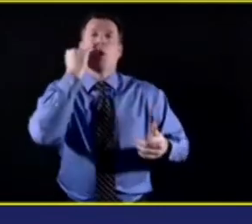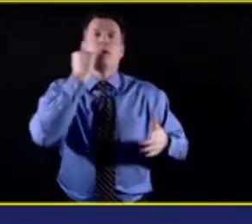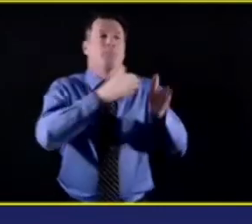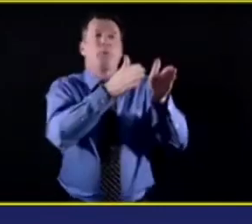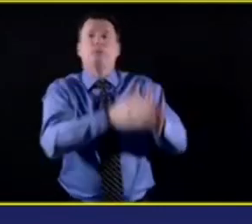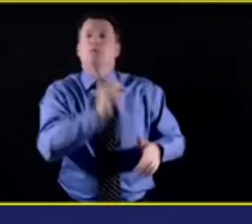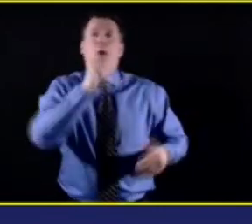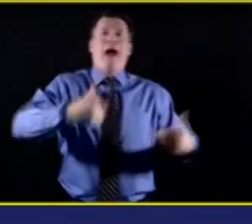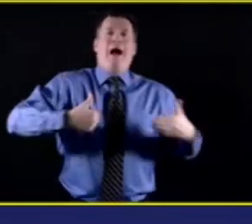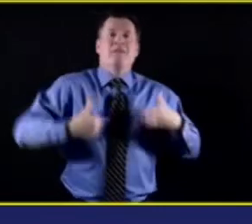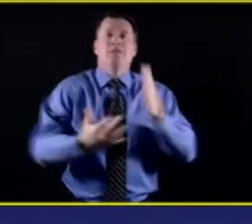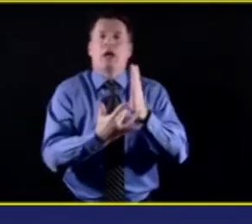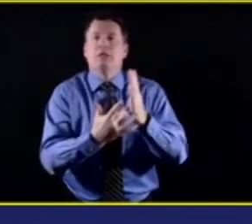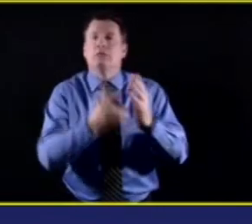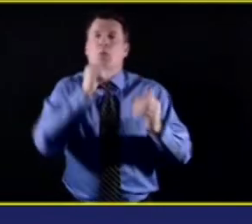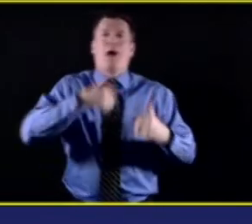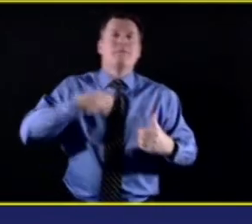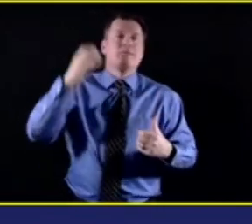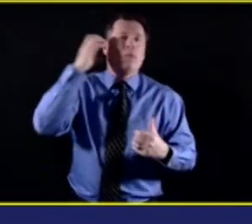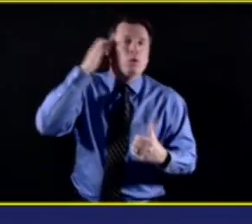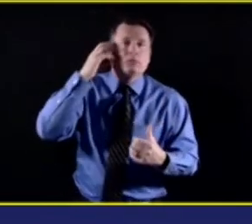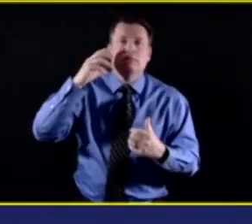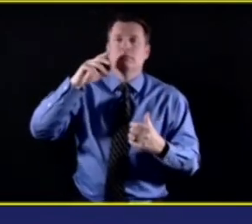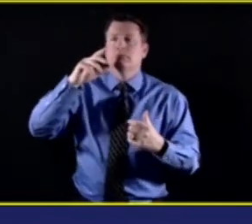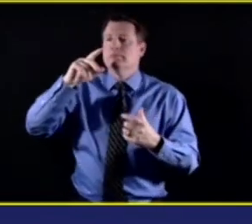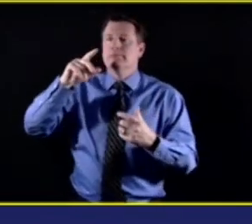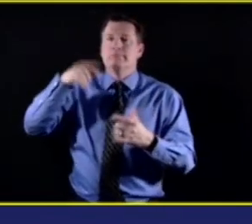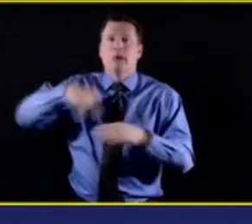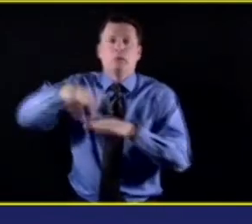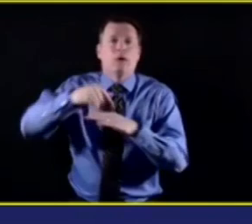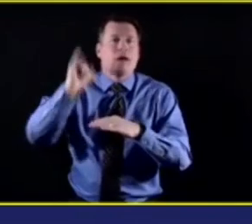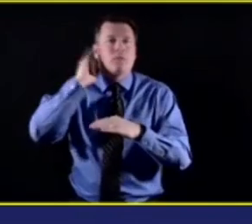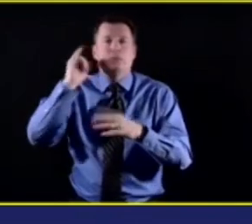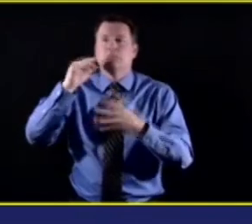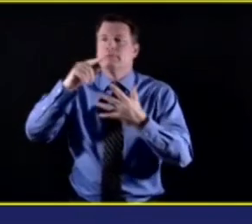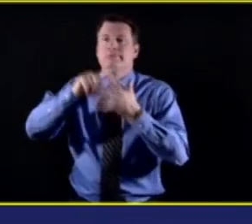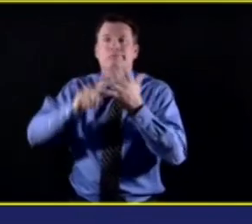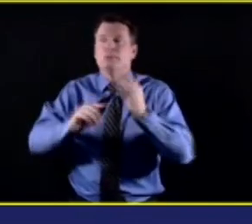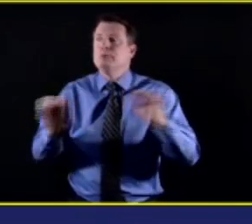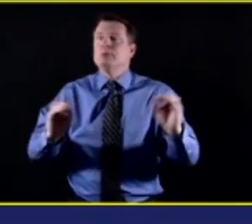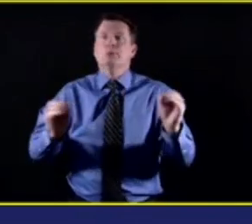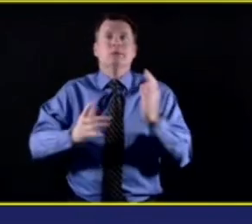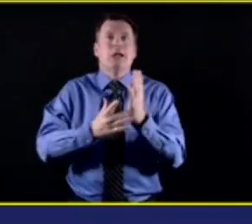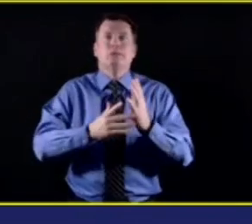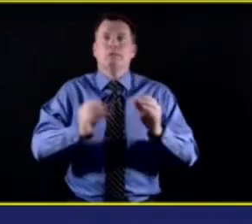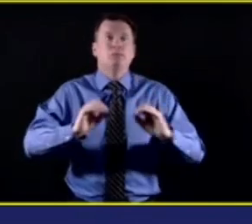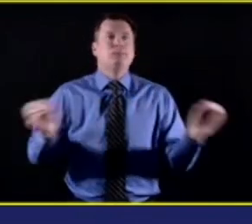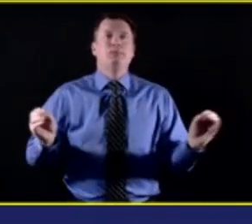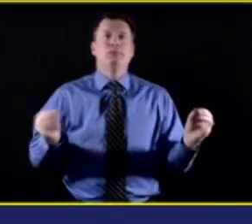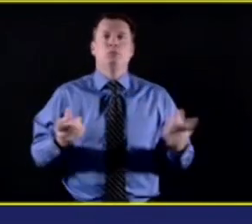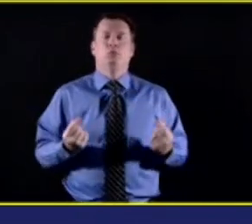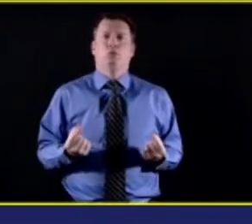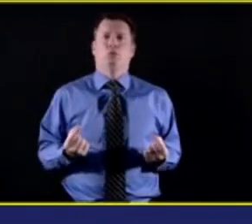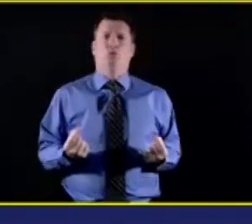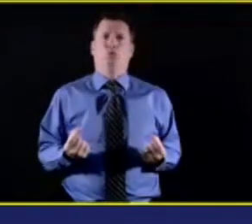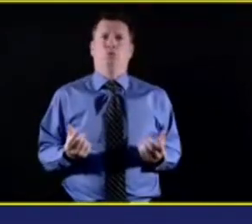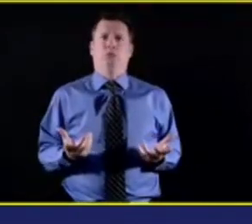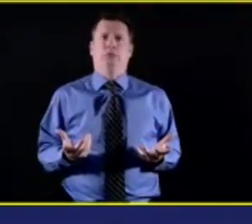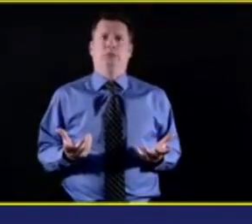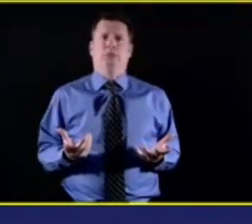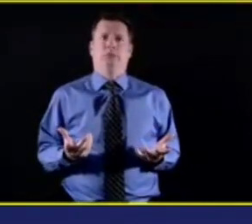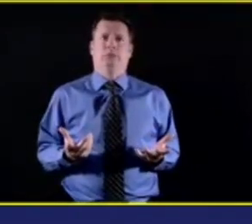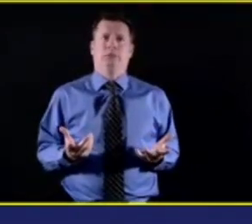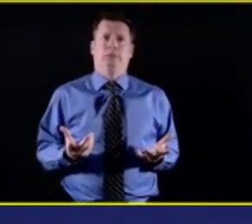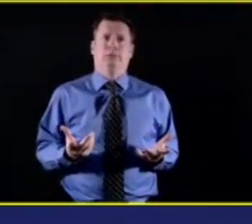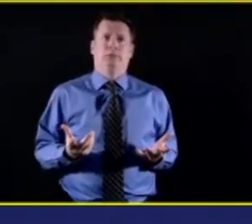iPhones, Androids, tablets, right? A lot of population that we work with in our space and clinic may not have